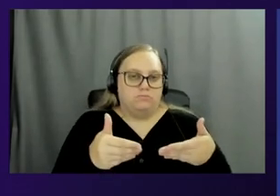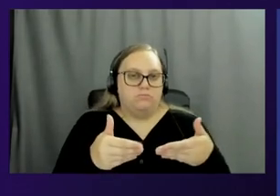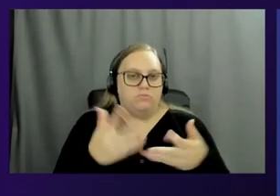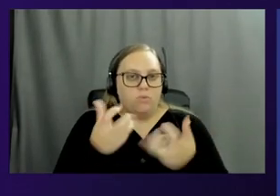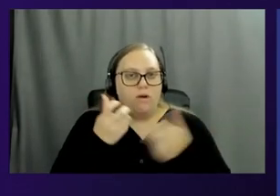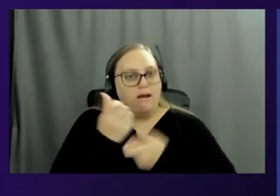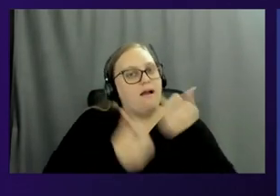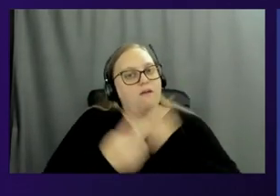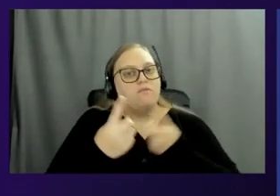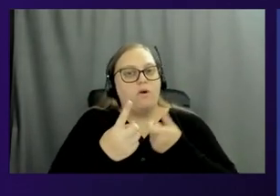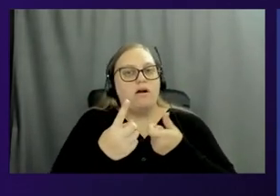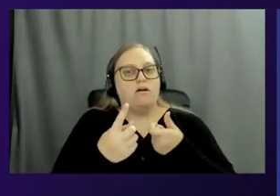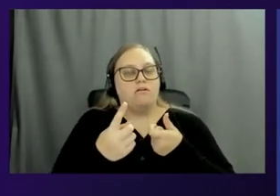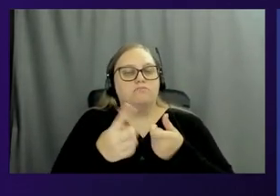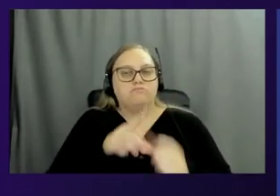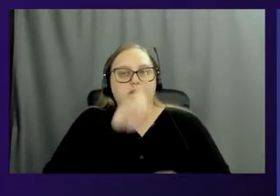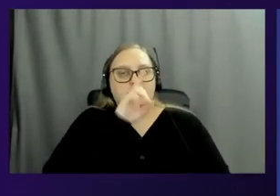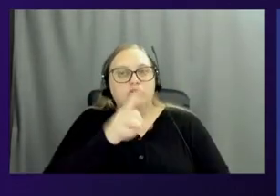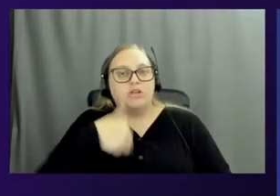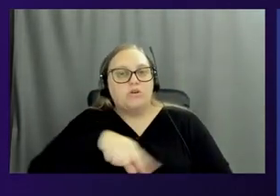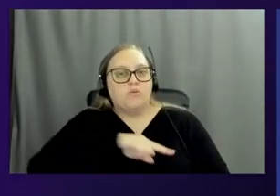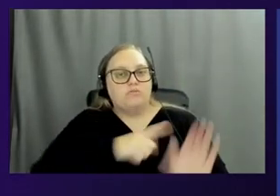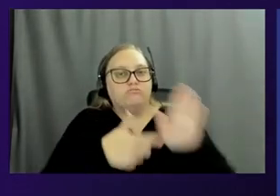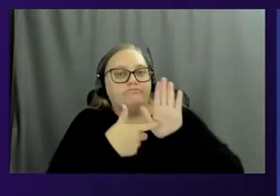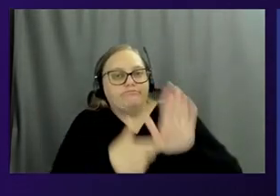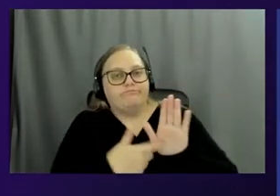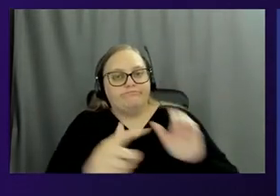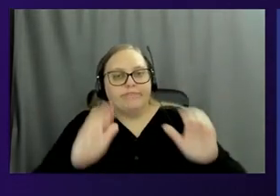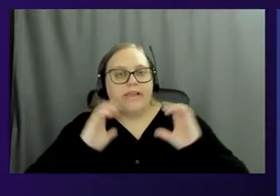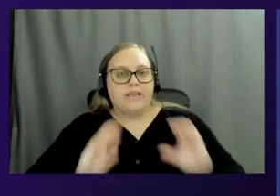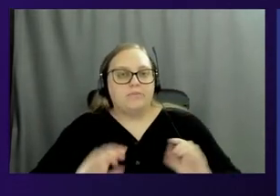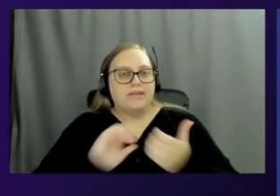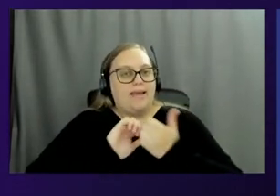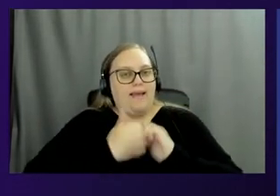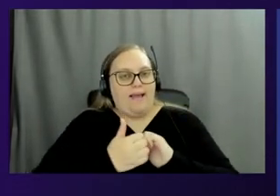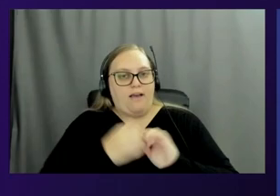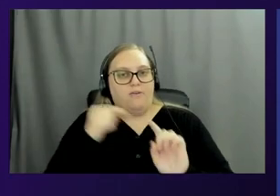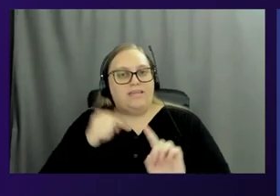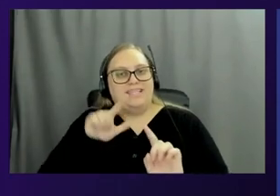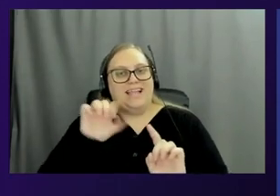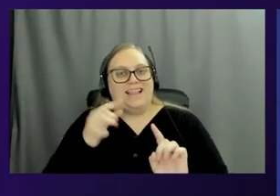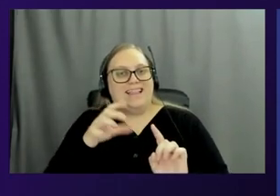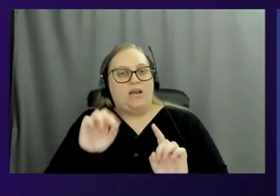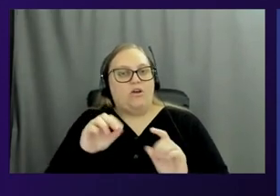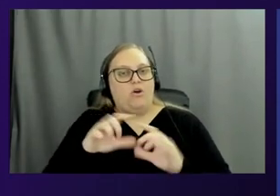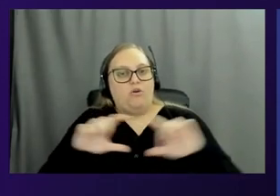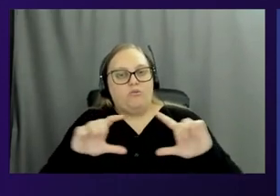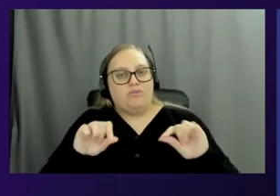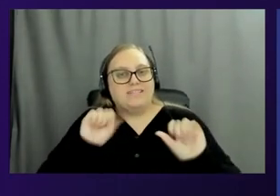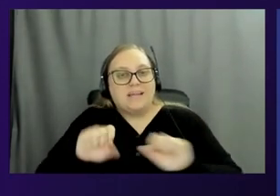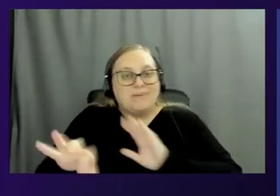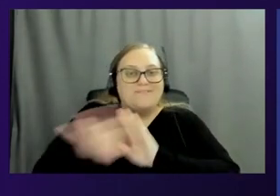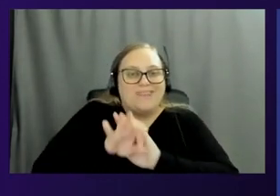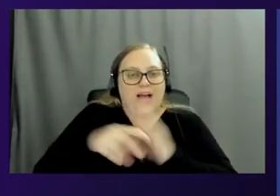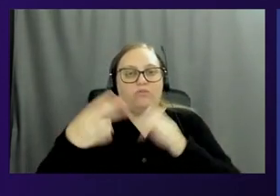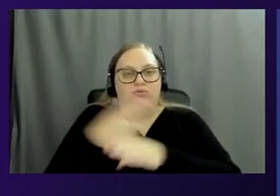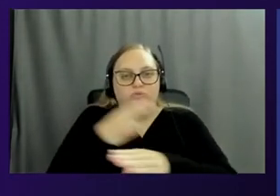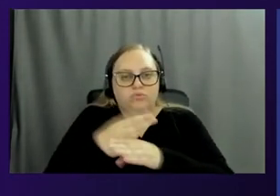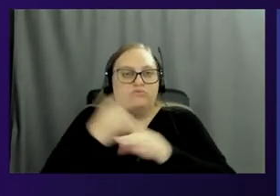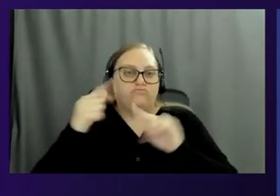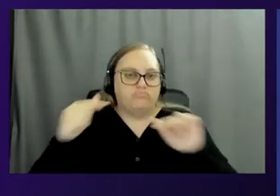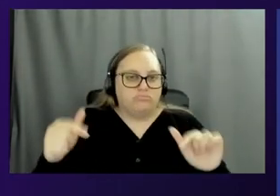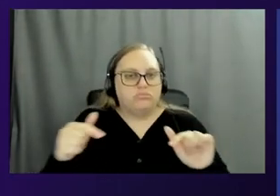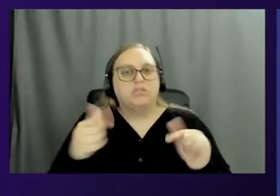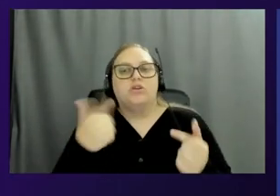we are, um, showing customers how this Lego breaks and perform, um, and we're showing the, we're giving the, the,